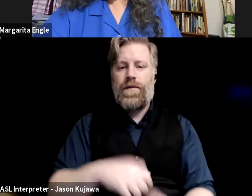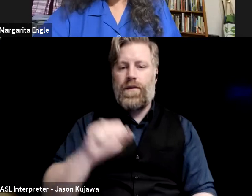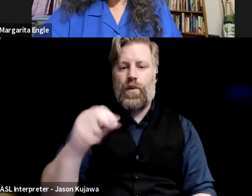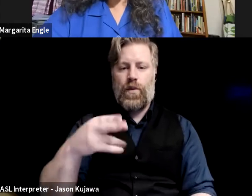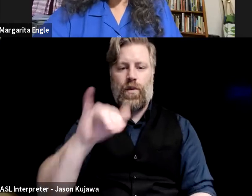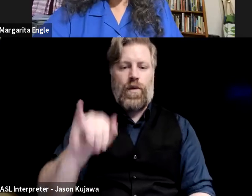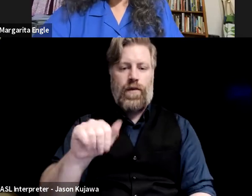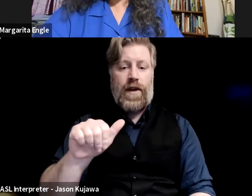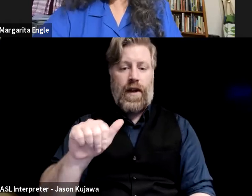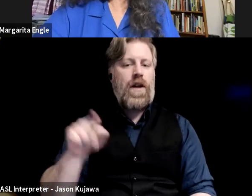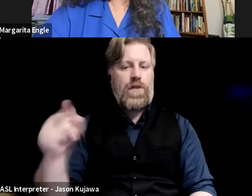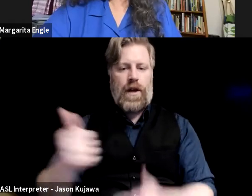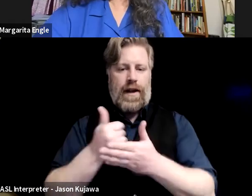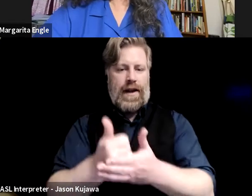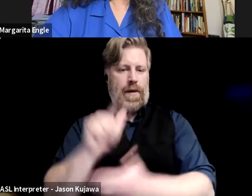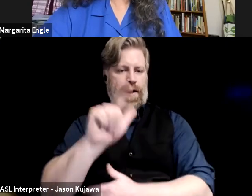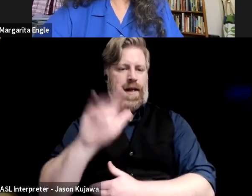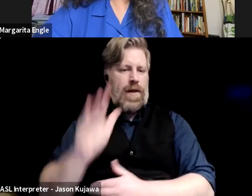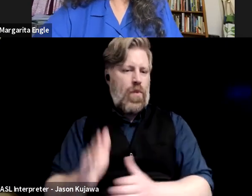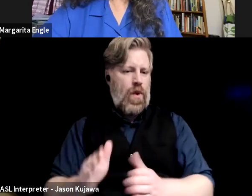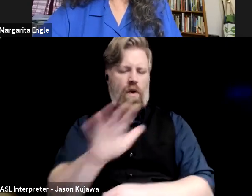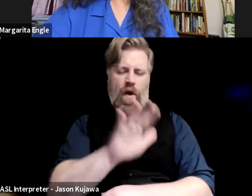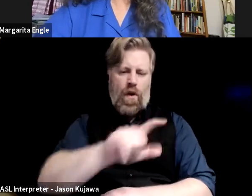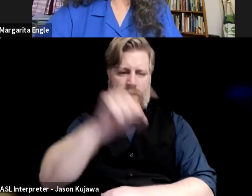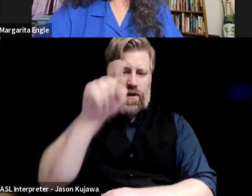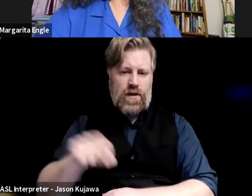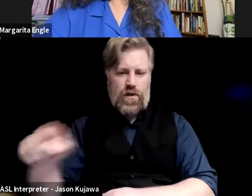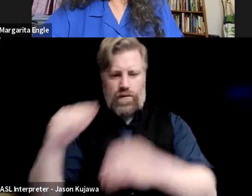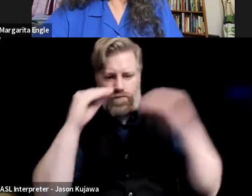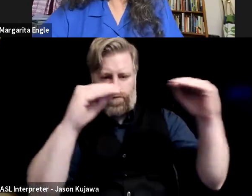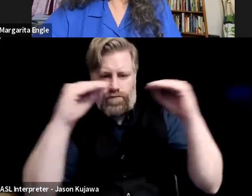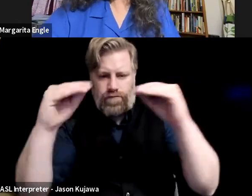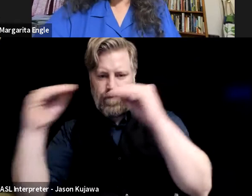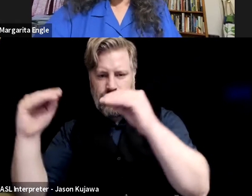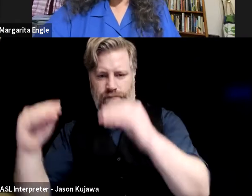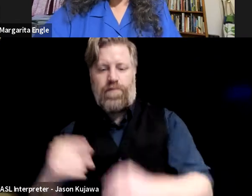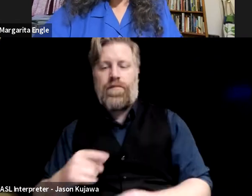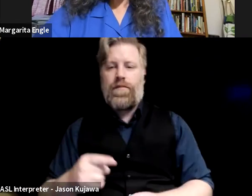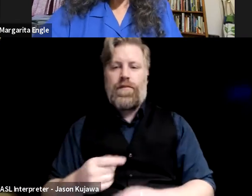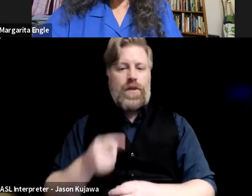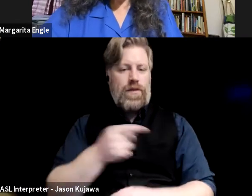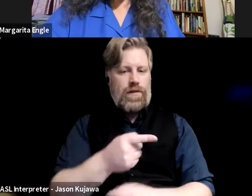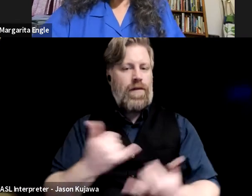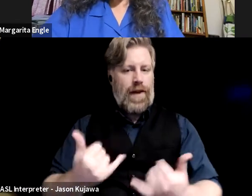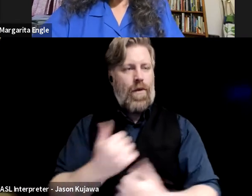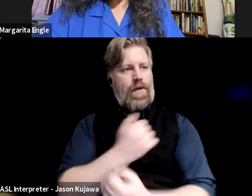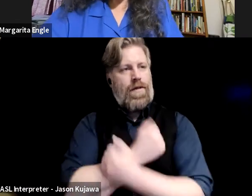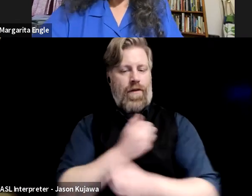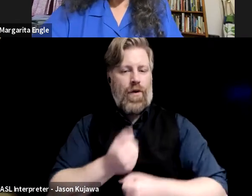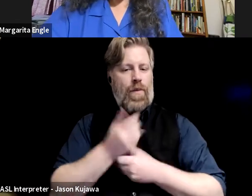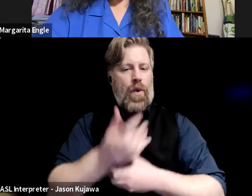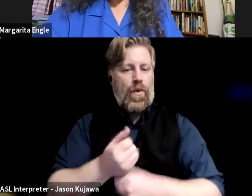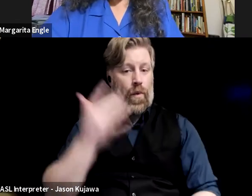hundreds of librarians all over Texas, in particular, love poetry, because of the way it was taught, but, um,